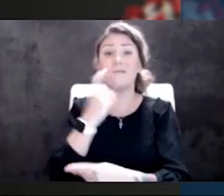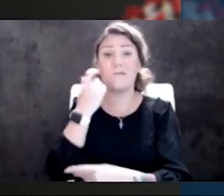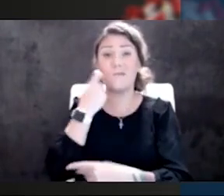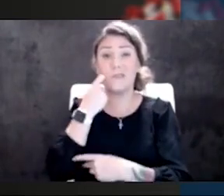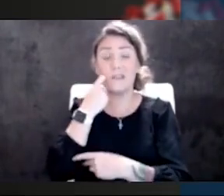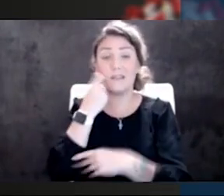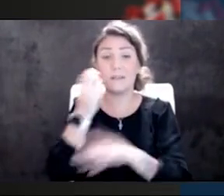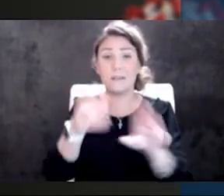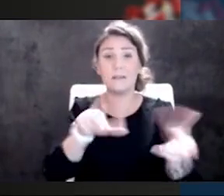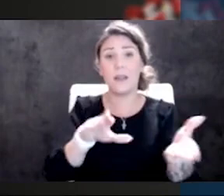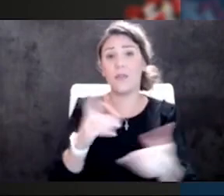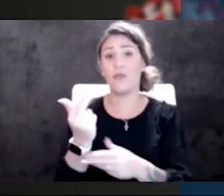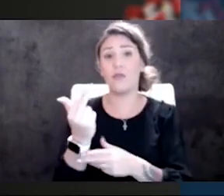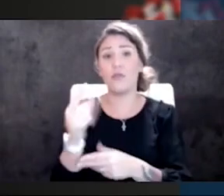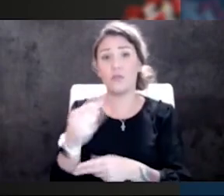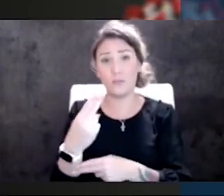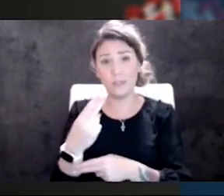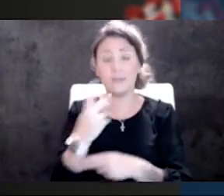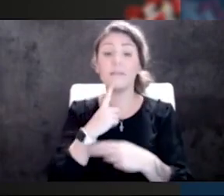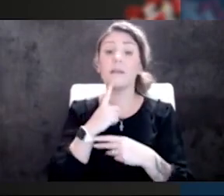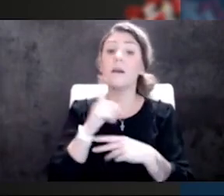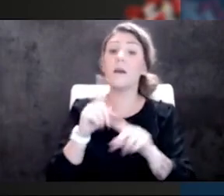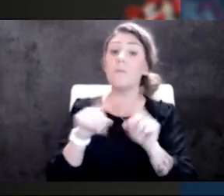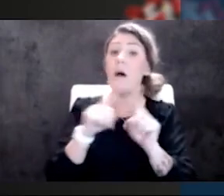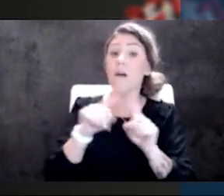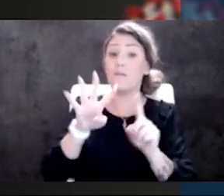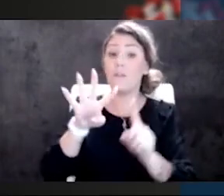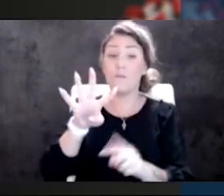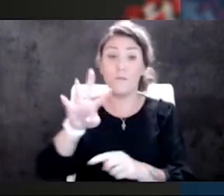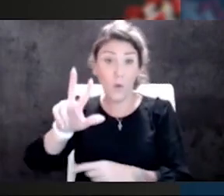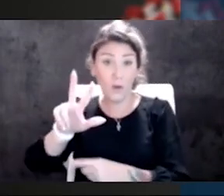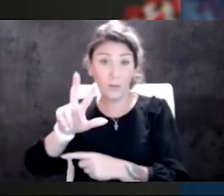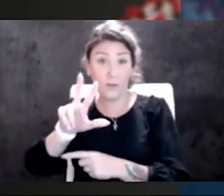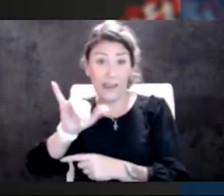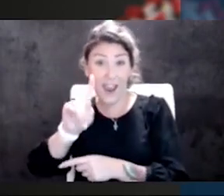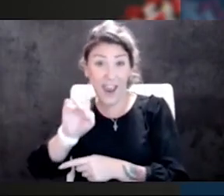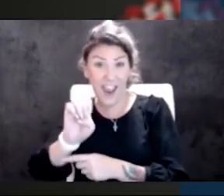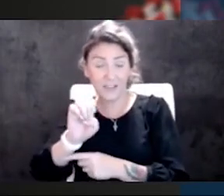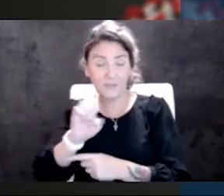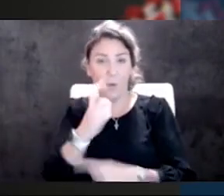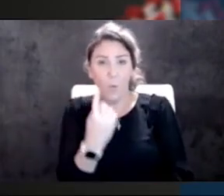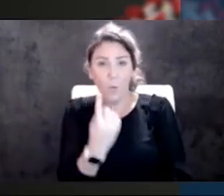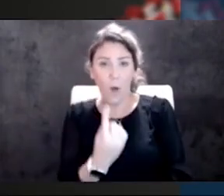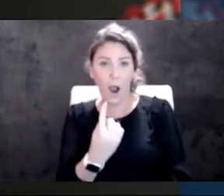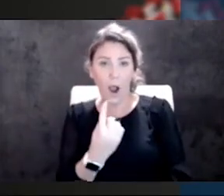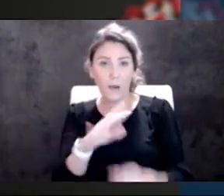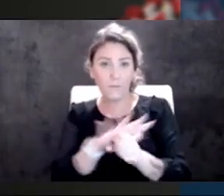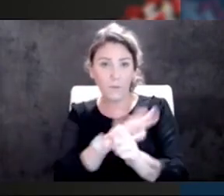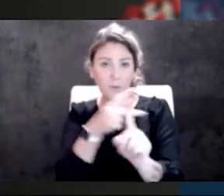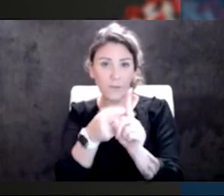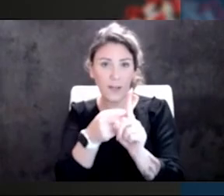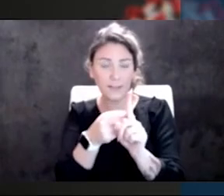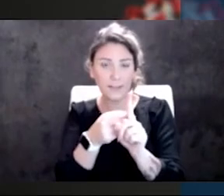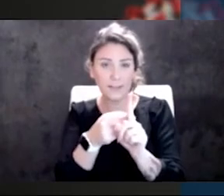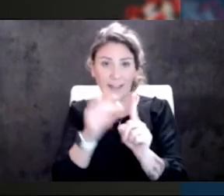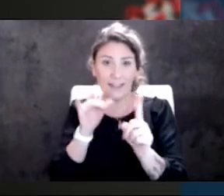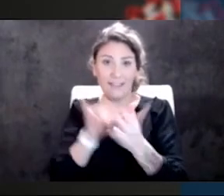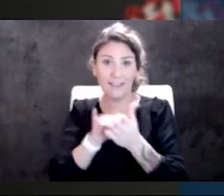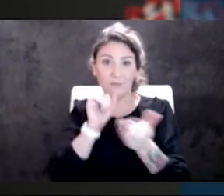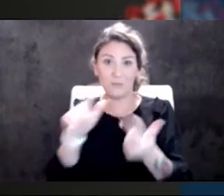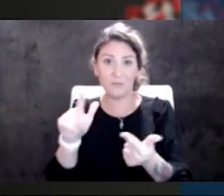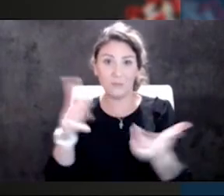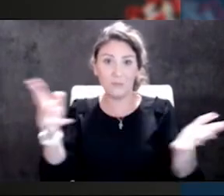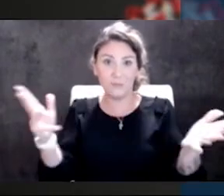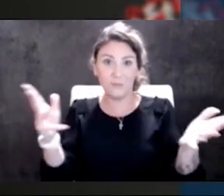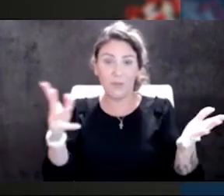but we should say that of those 43 active infections, only one is fully vaccinated. And that patient